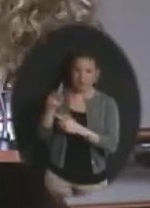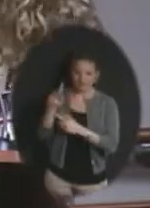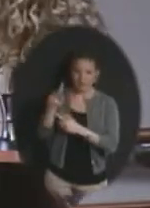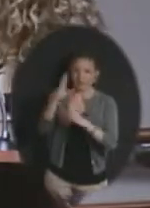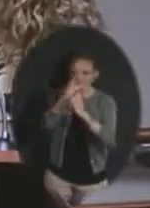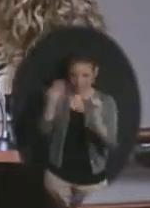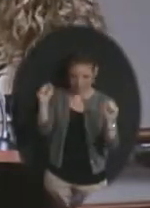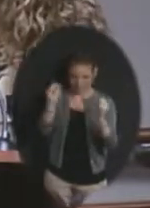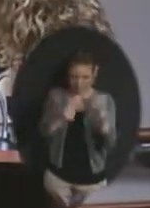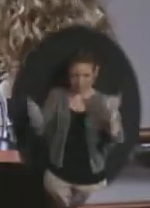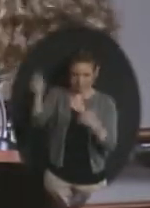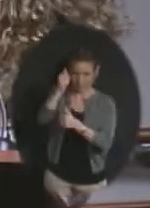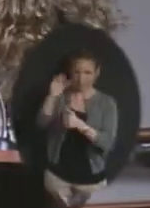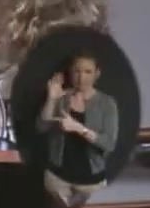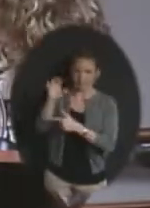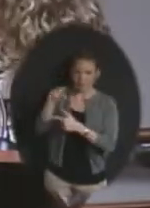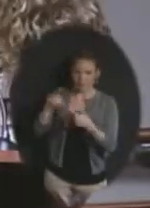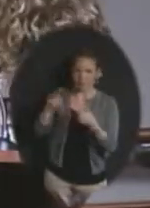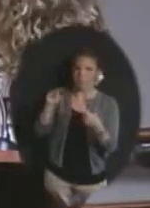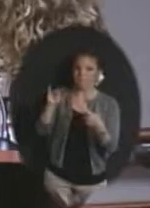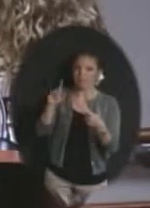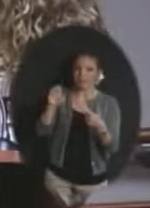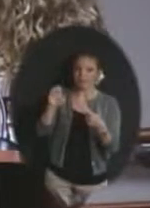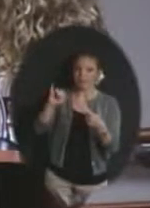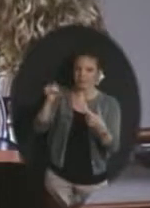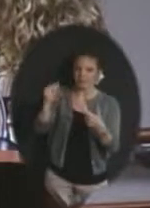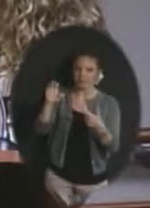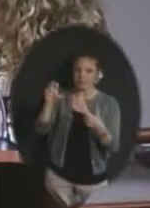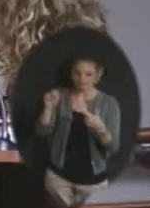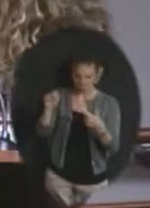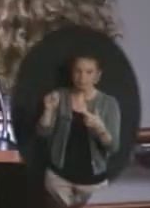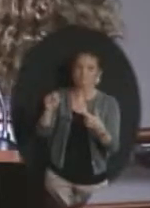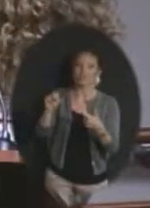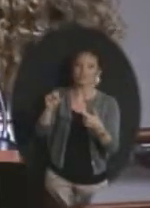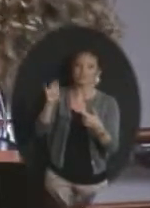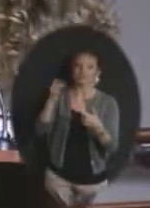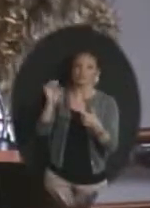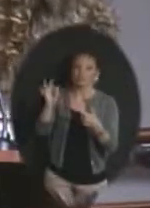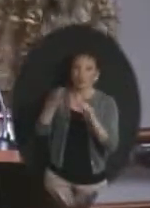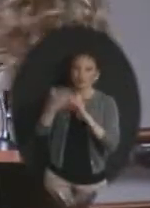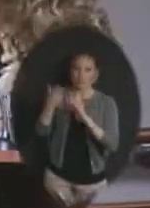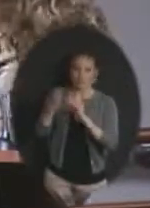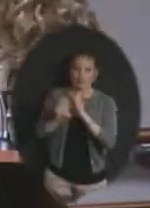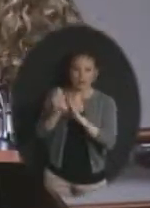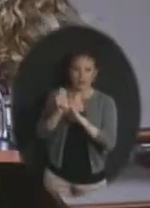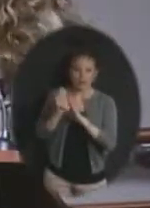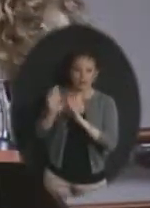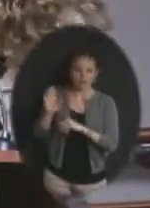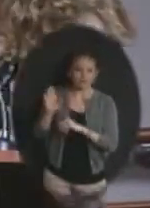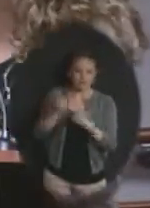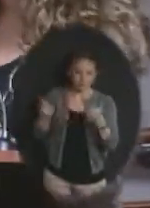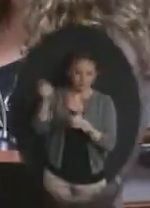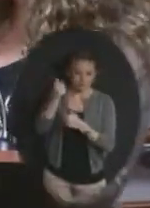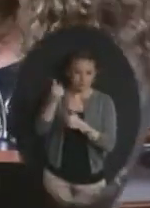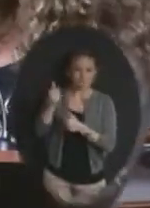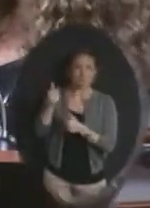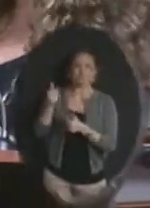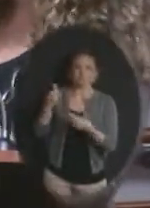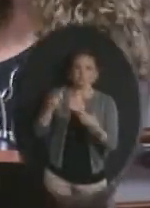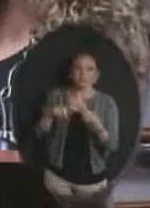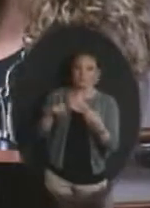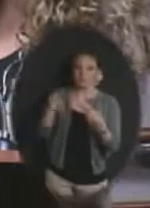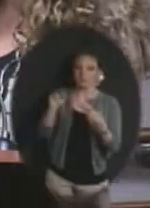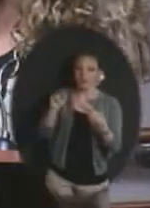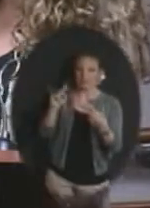President and CEO. Mike Jensen, Chief Operating and Development Officer. Please come forward. Nancy Ingram, Volunteer